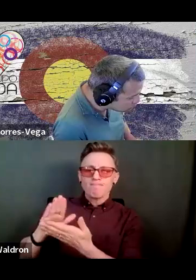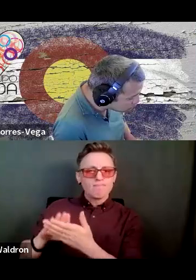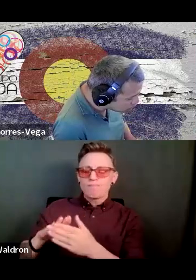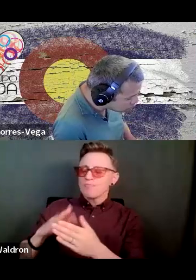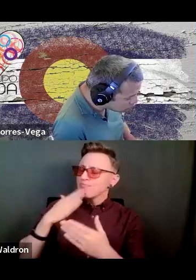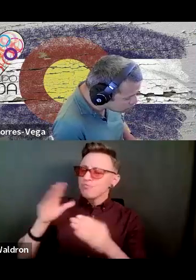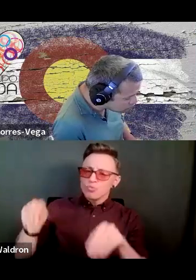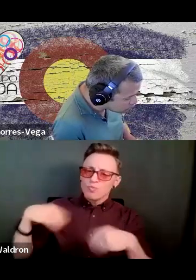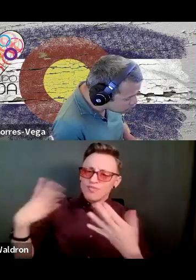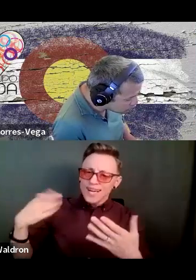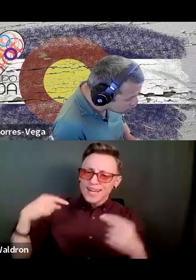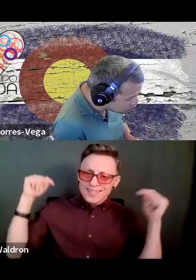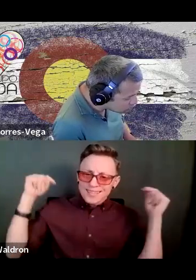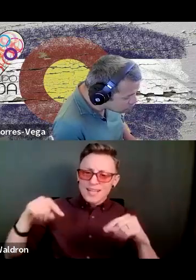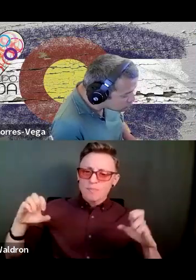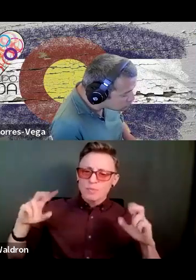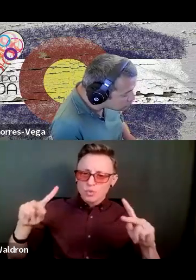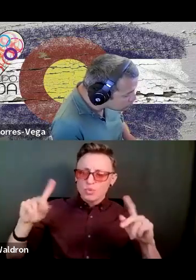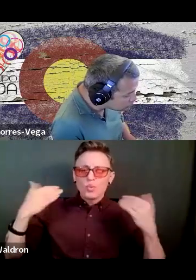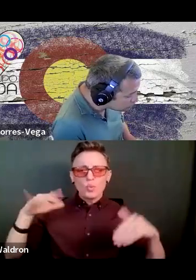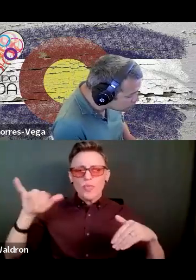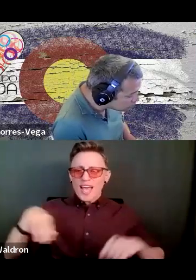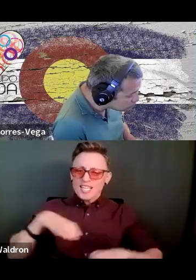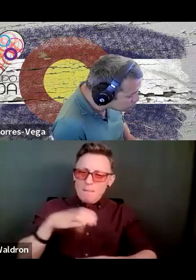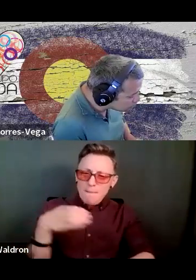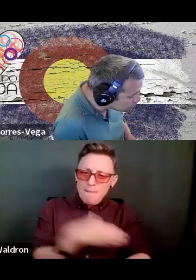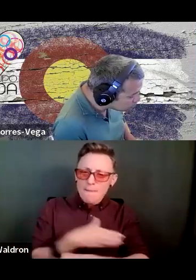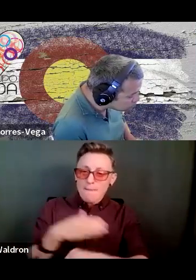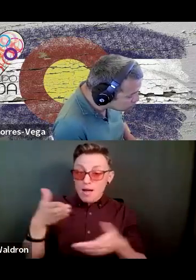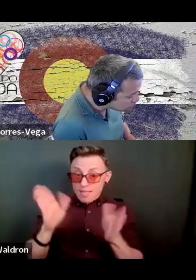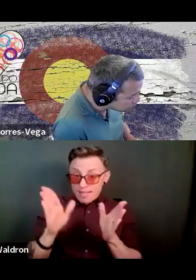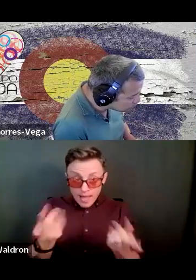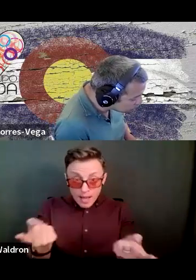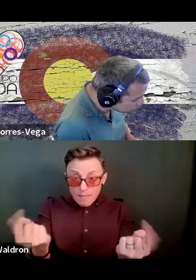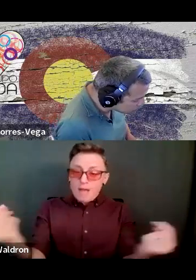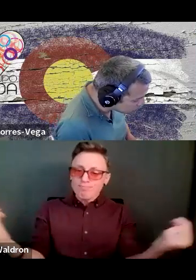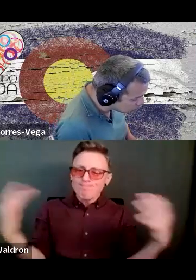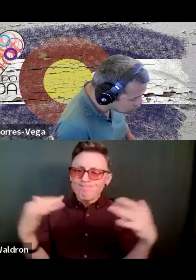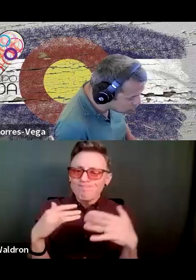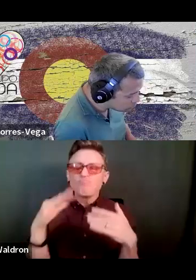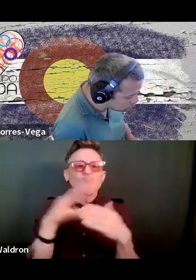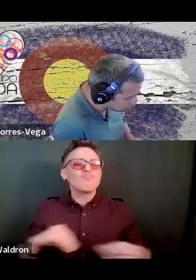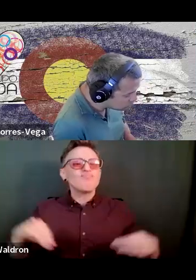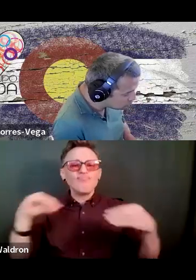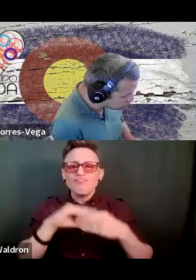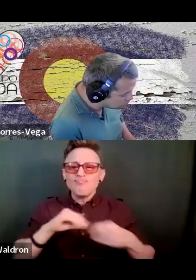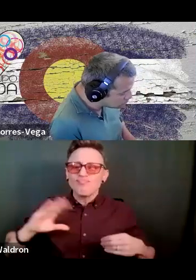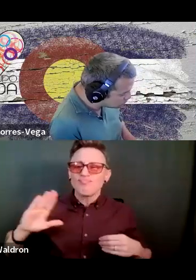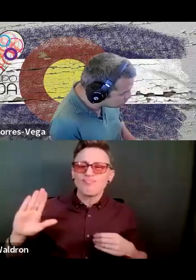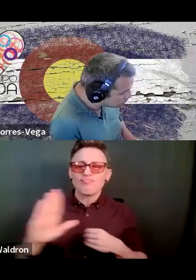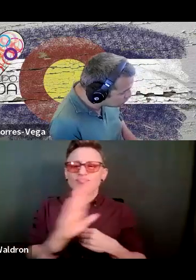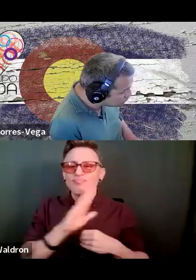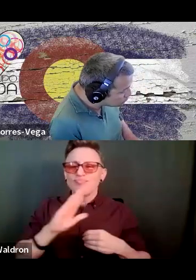is where the power is. The power is in those people who can come and speak out loud and amplify the voices of the disability